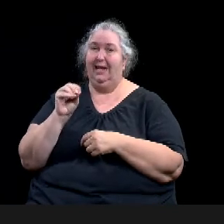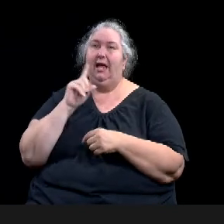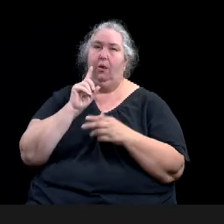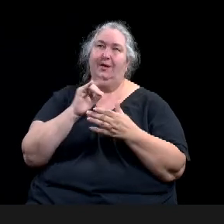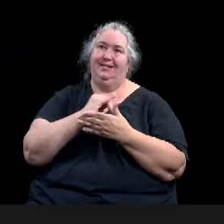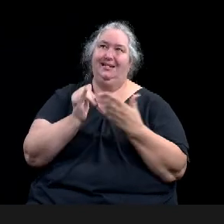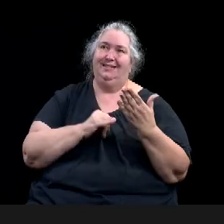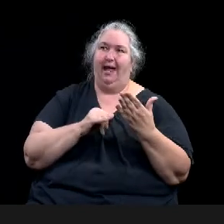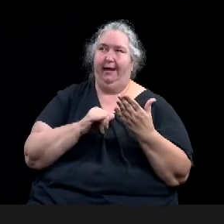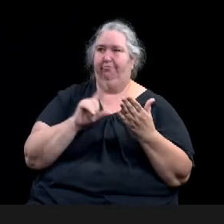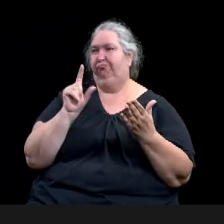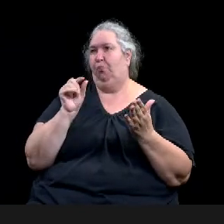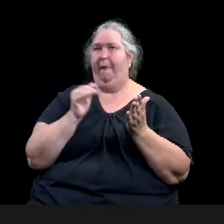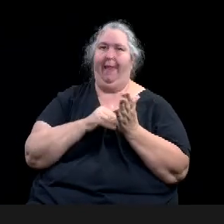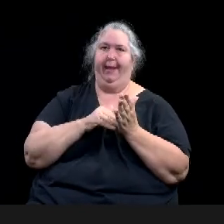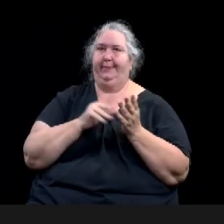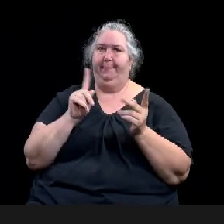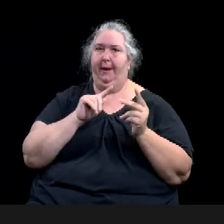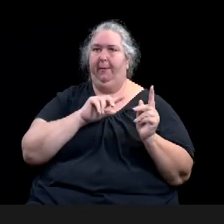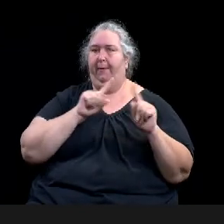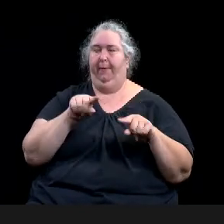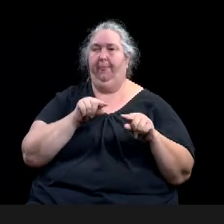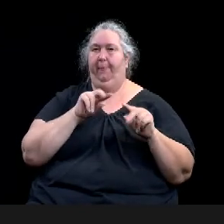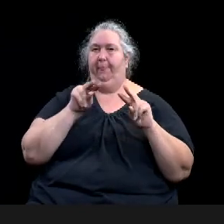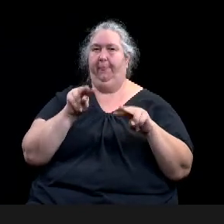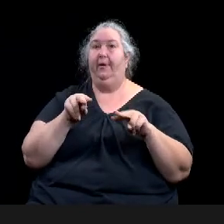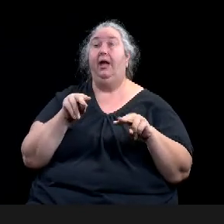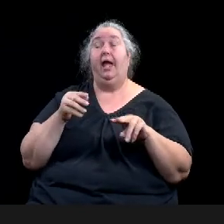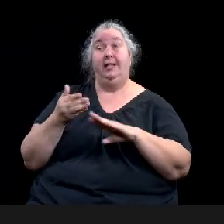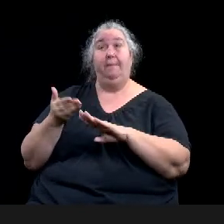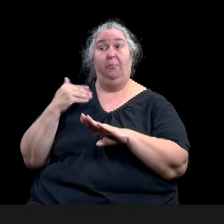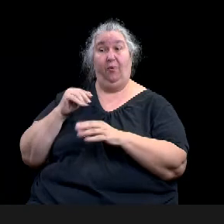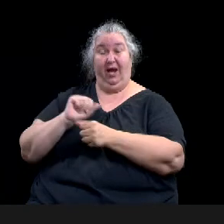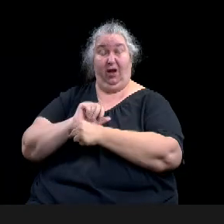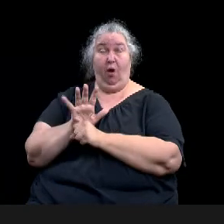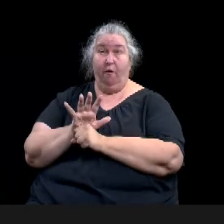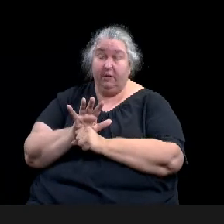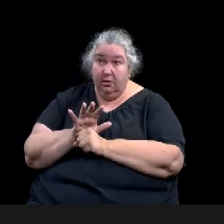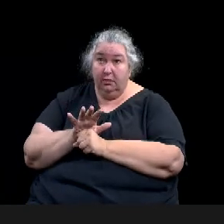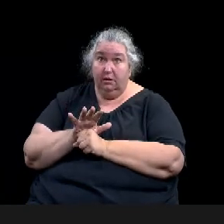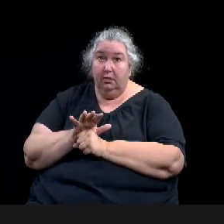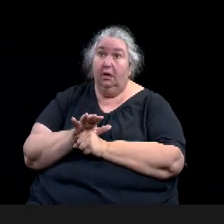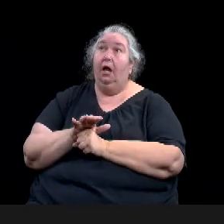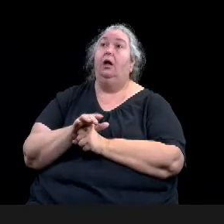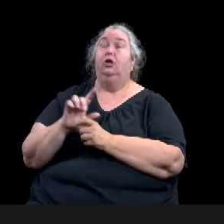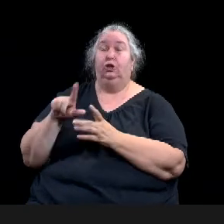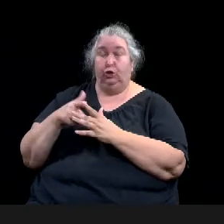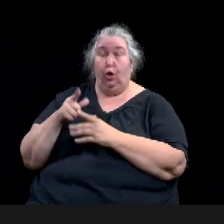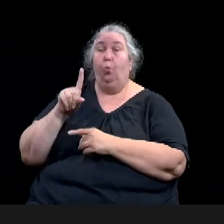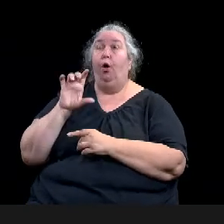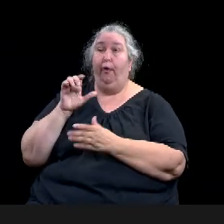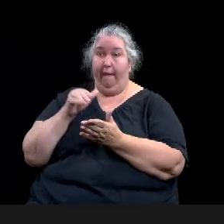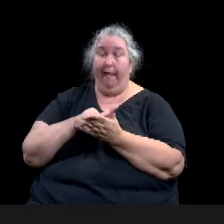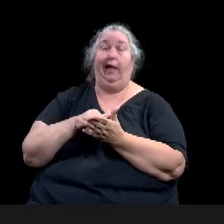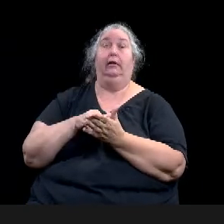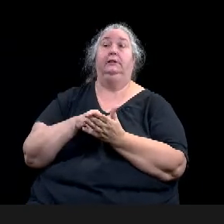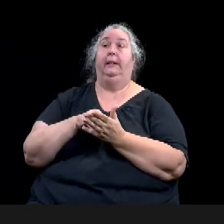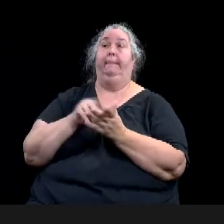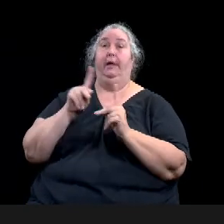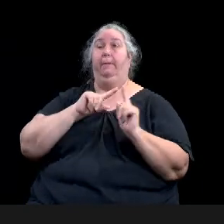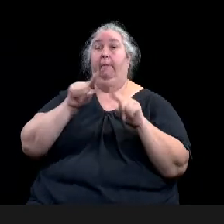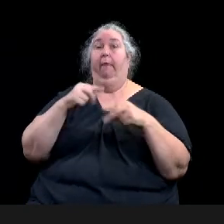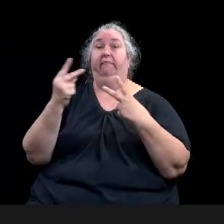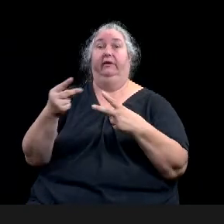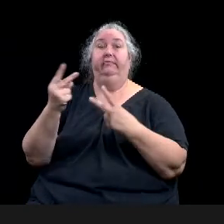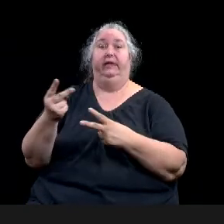Um, issues with the facility operations are storage and exhibit space of artifacts and archives is at a 90